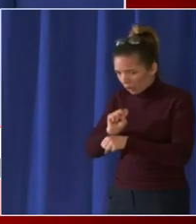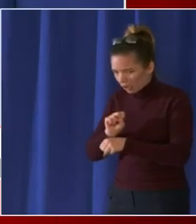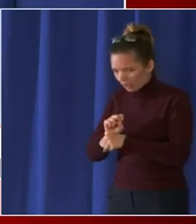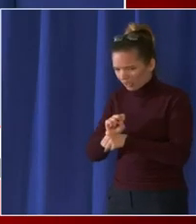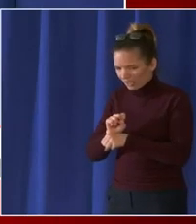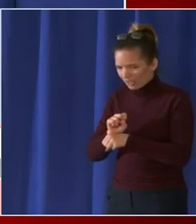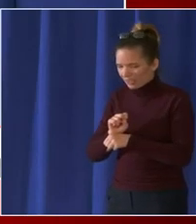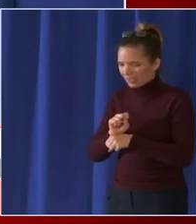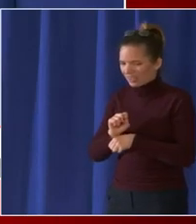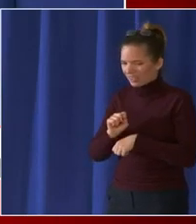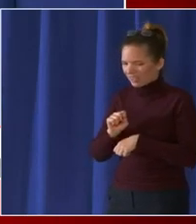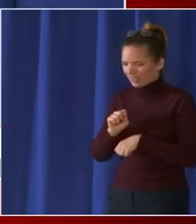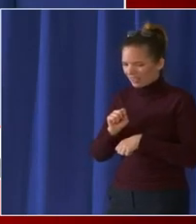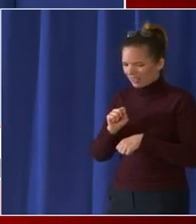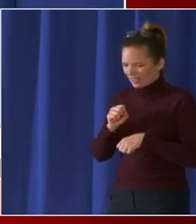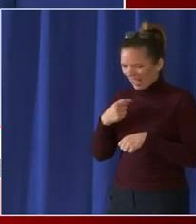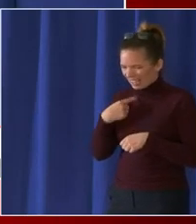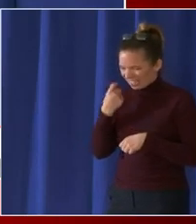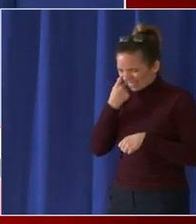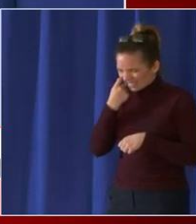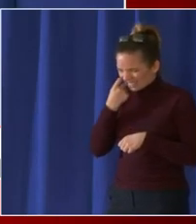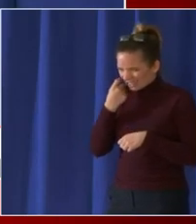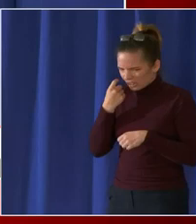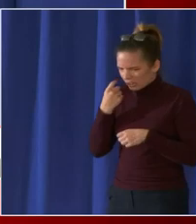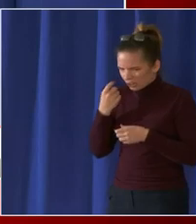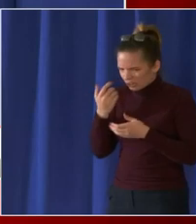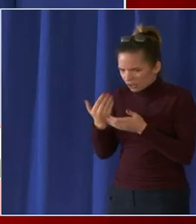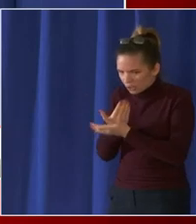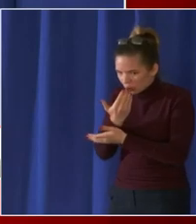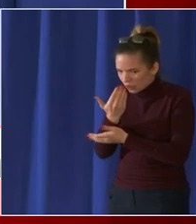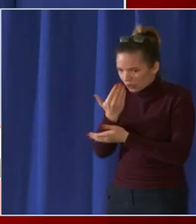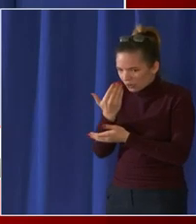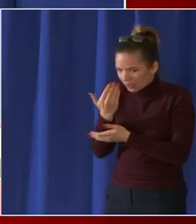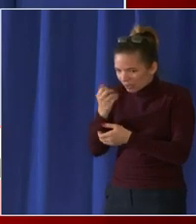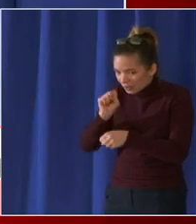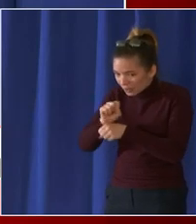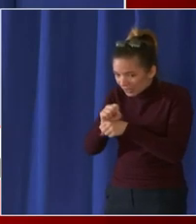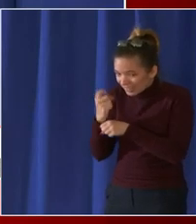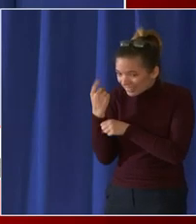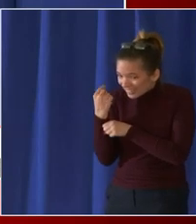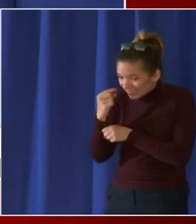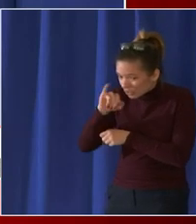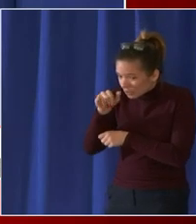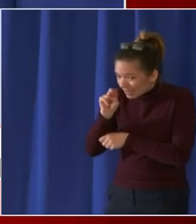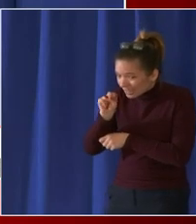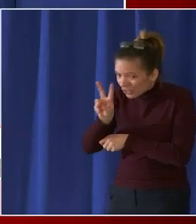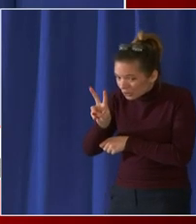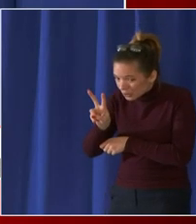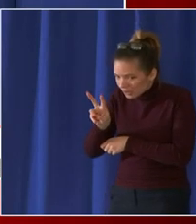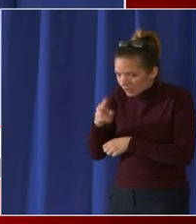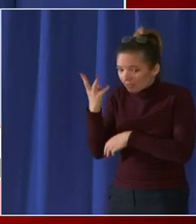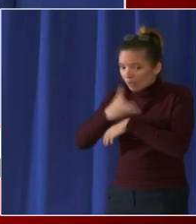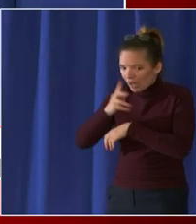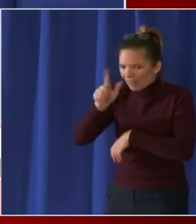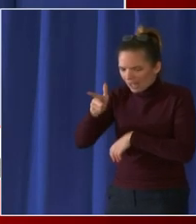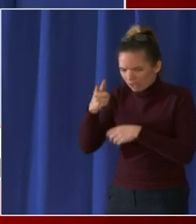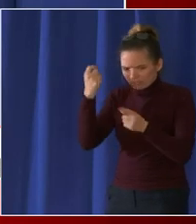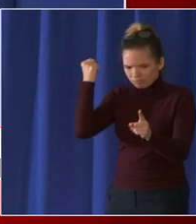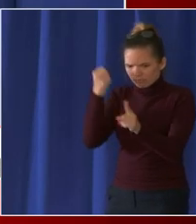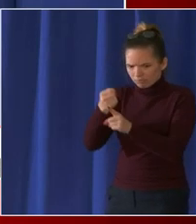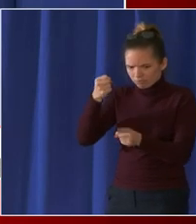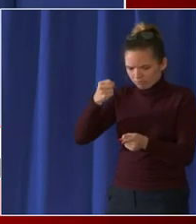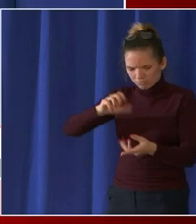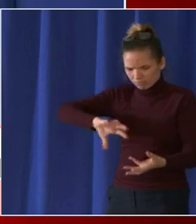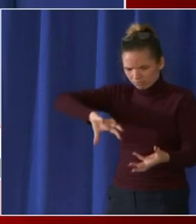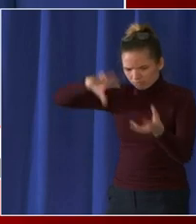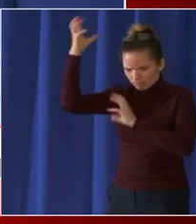into the job you know to for this thing that's getting ready to happen in our city and you know as i thought about it